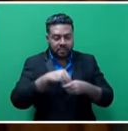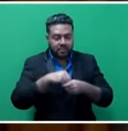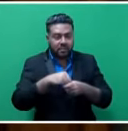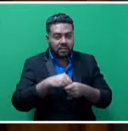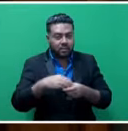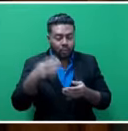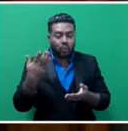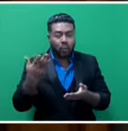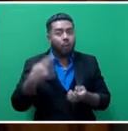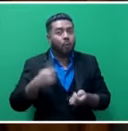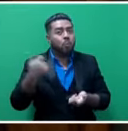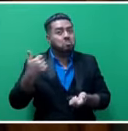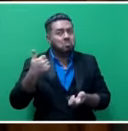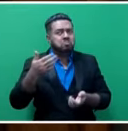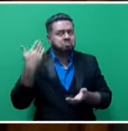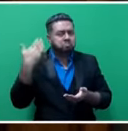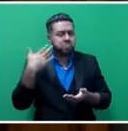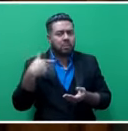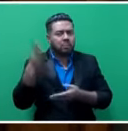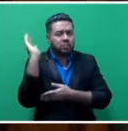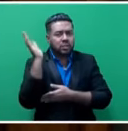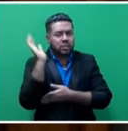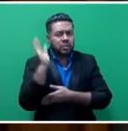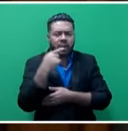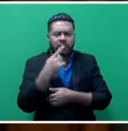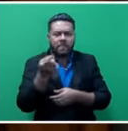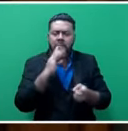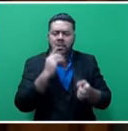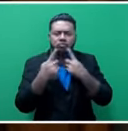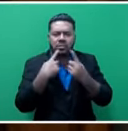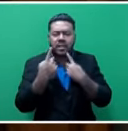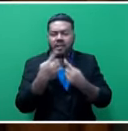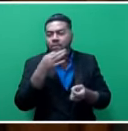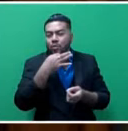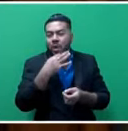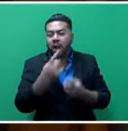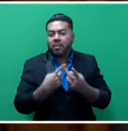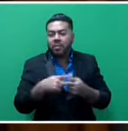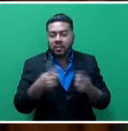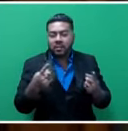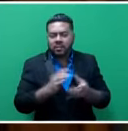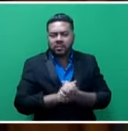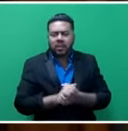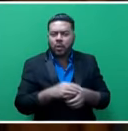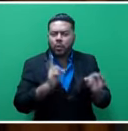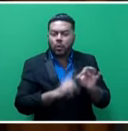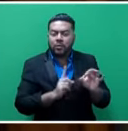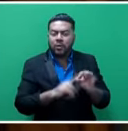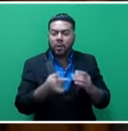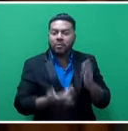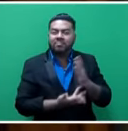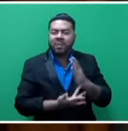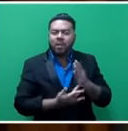earlier presentation, Honourable members mentioned a few other things. There is a question coming on technical